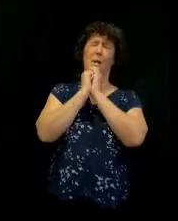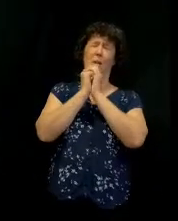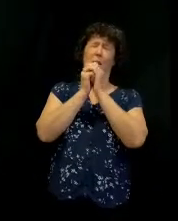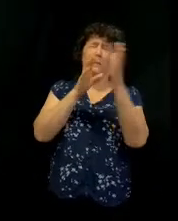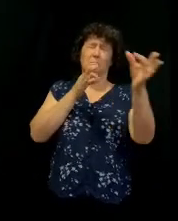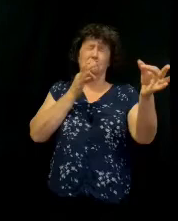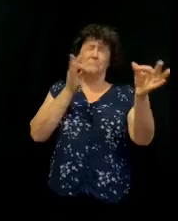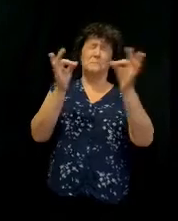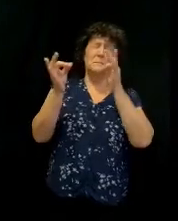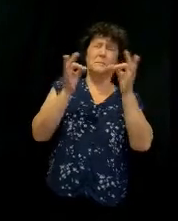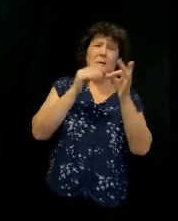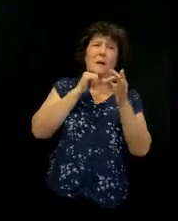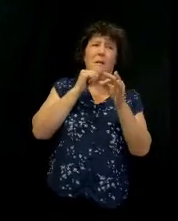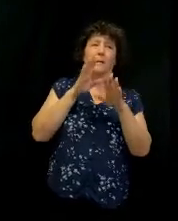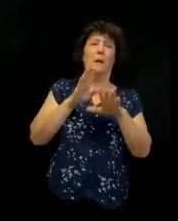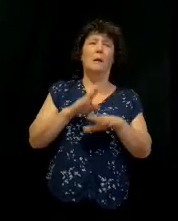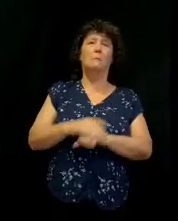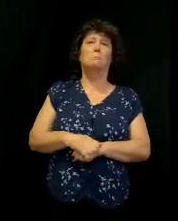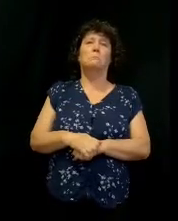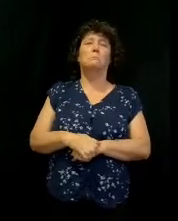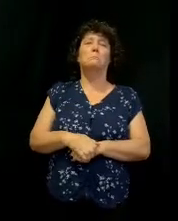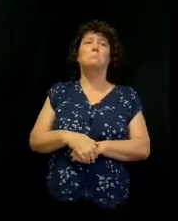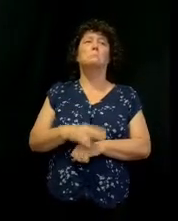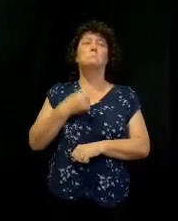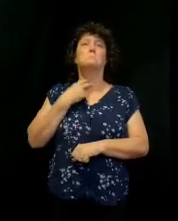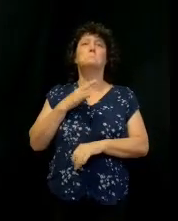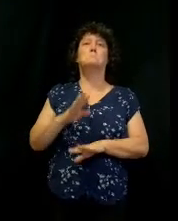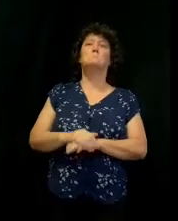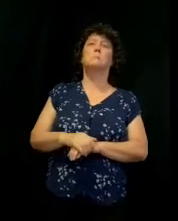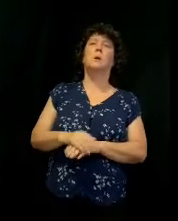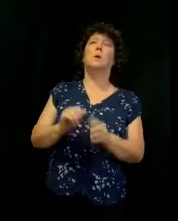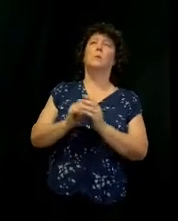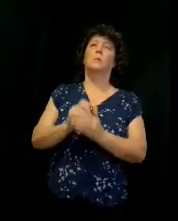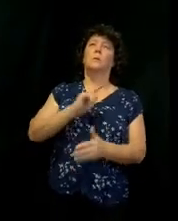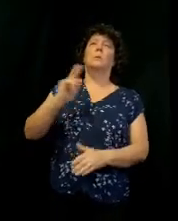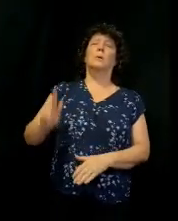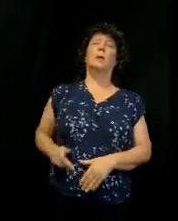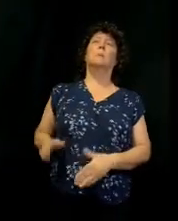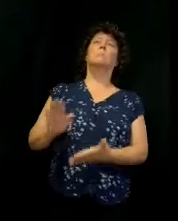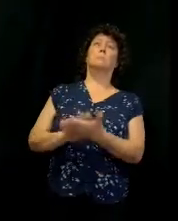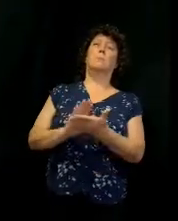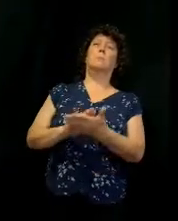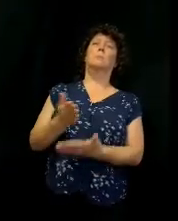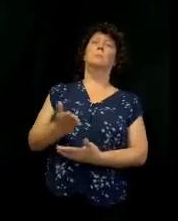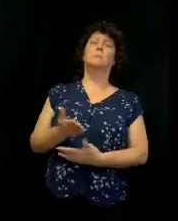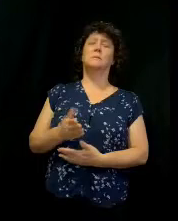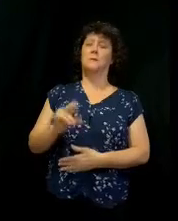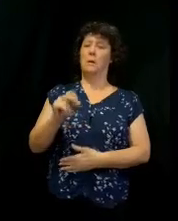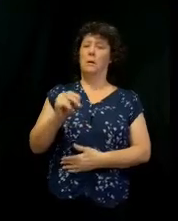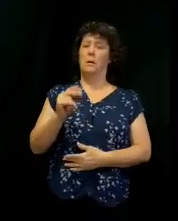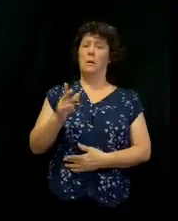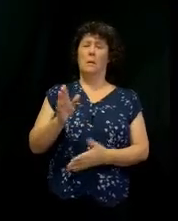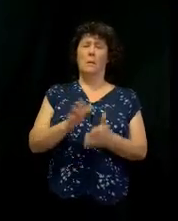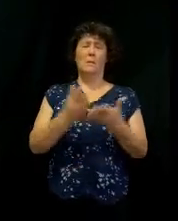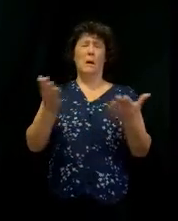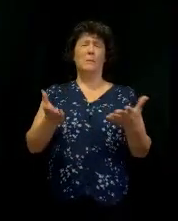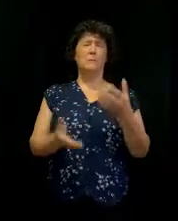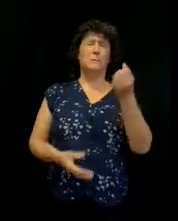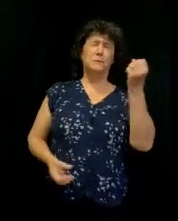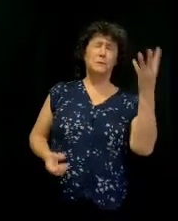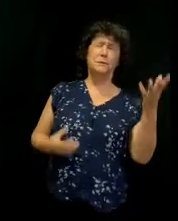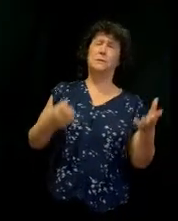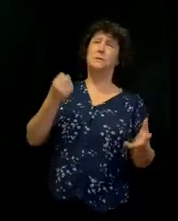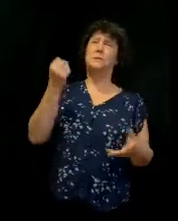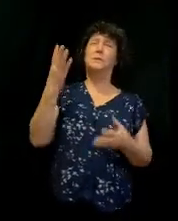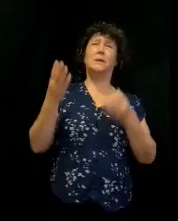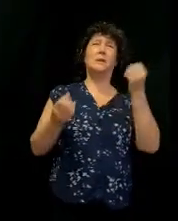We're never to be just like this, with us not on the logs, worshiping our King. If we ought to be expressive, the Bible, they would sing. Around David's tabernacle,